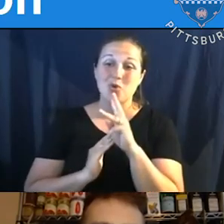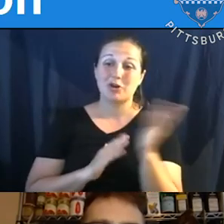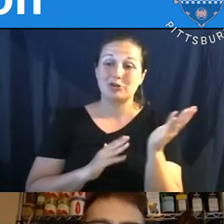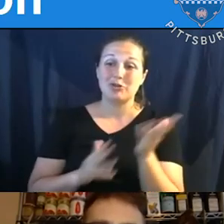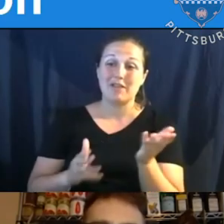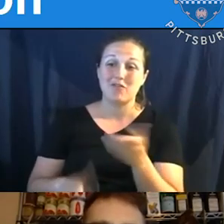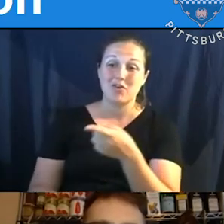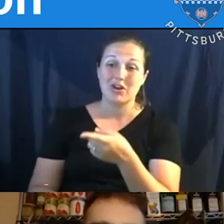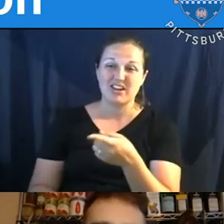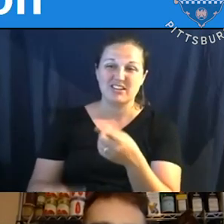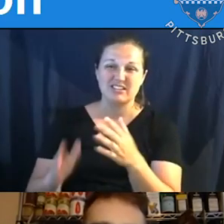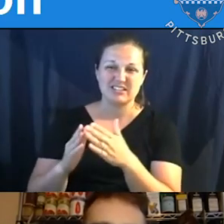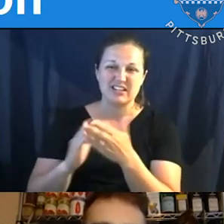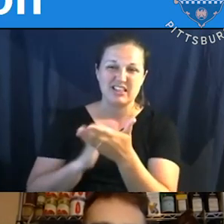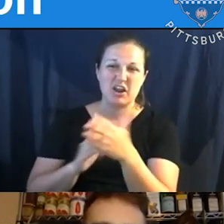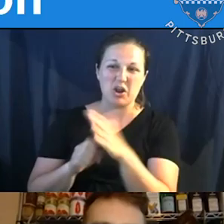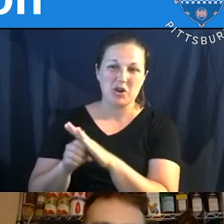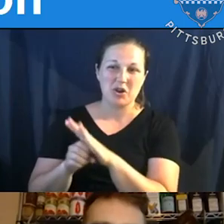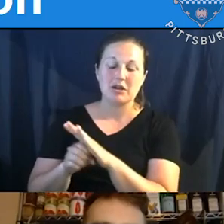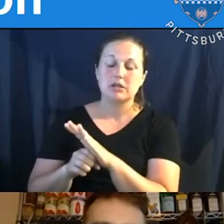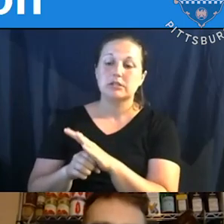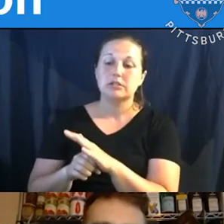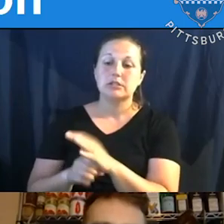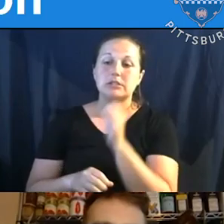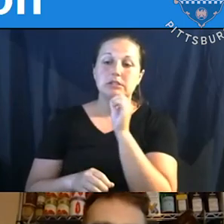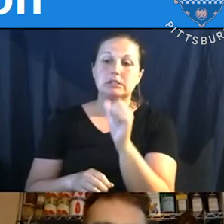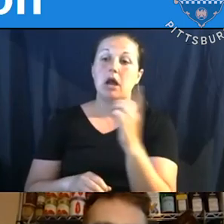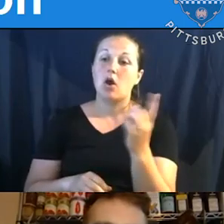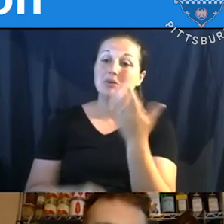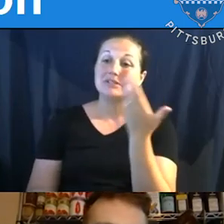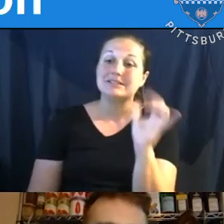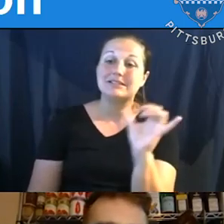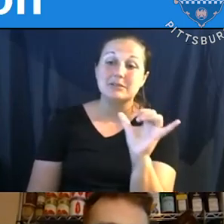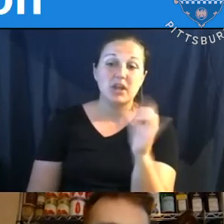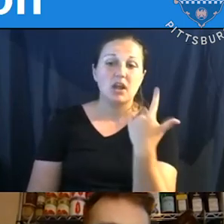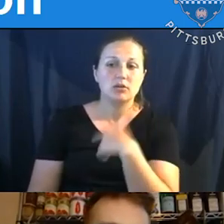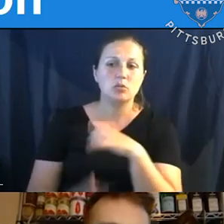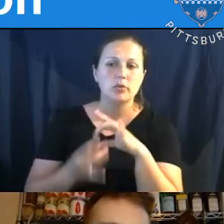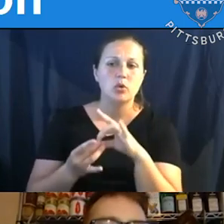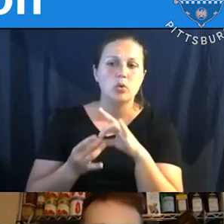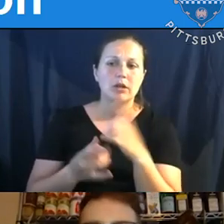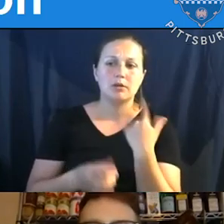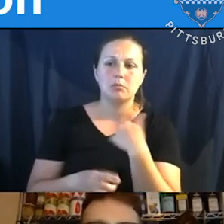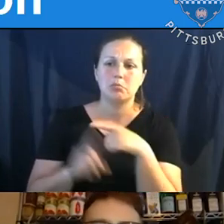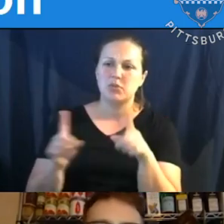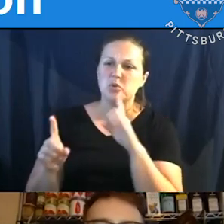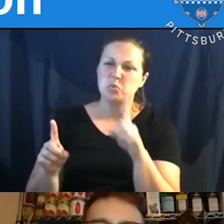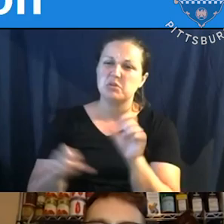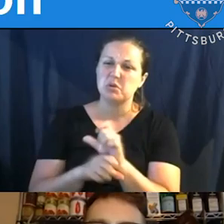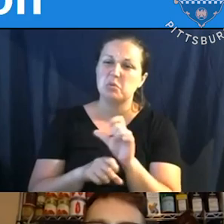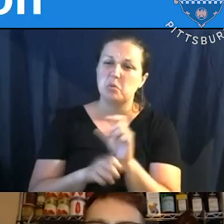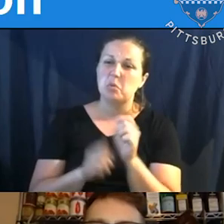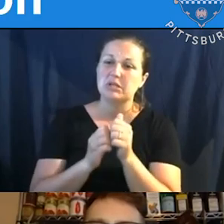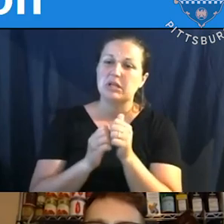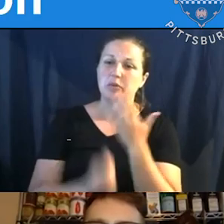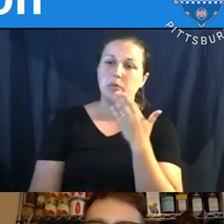Um, so it's not always trumpeted or it doesn't necessarily always appear that way, but we do, we do coordinate fairly often. Yeah, actually